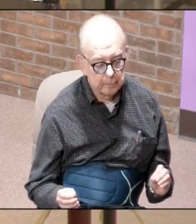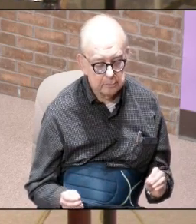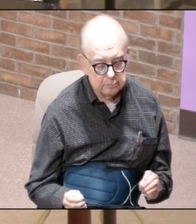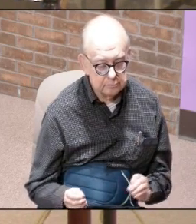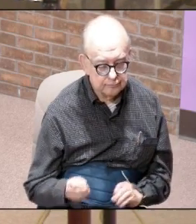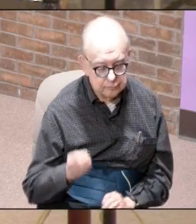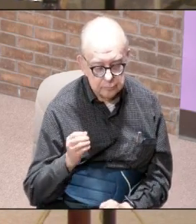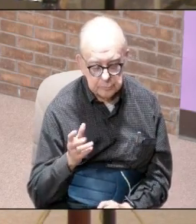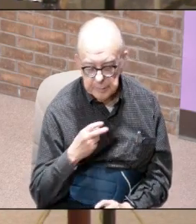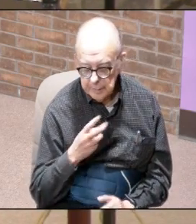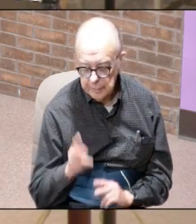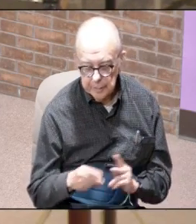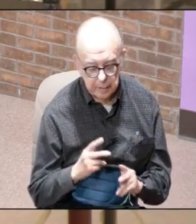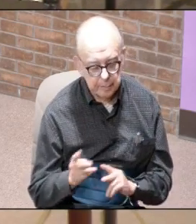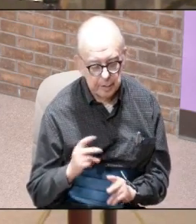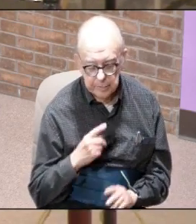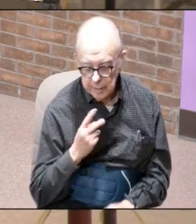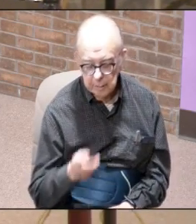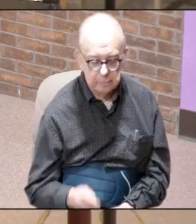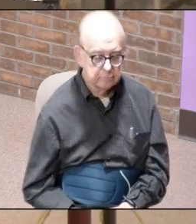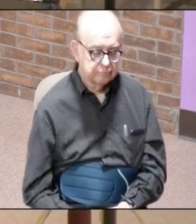I hear people all the time say